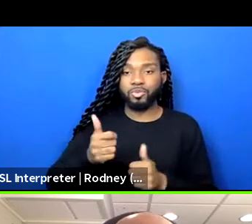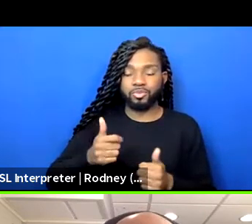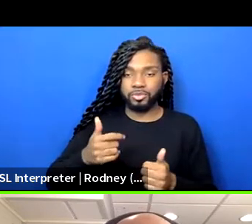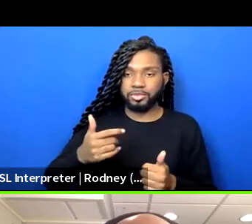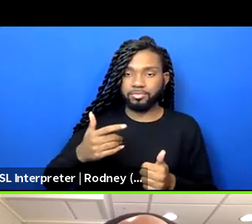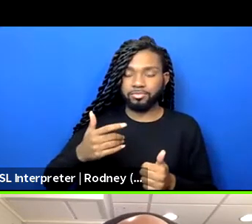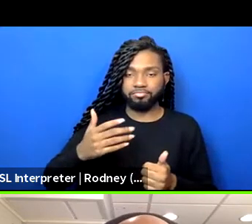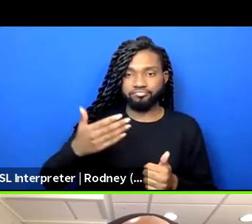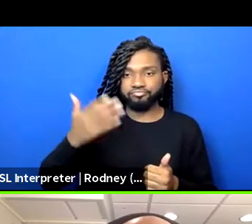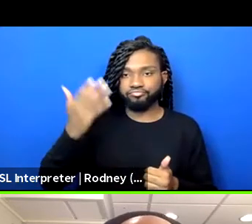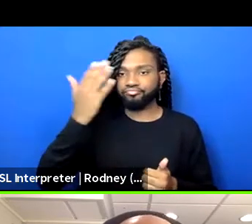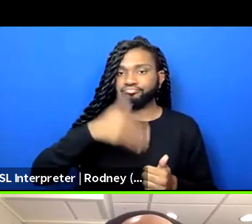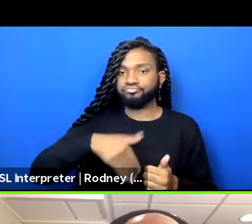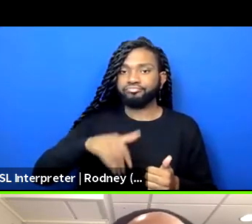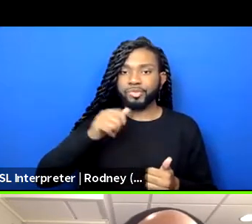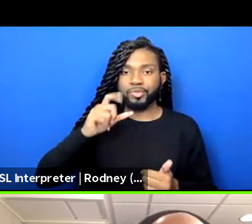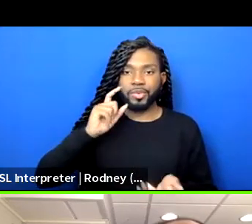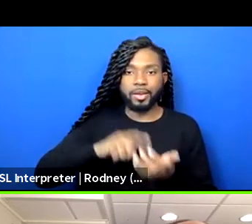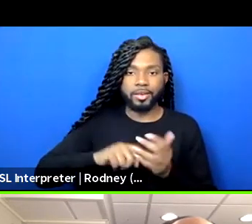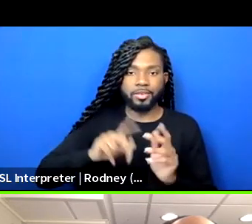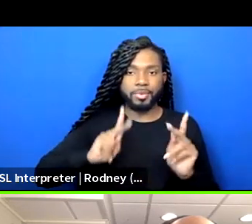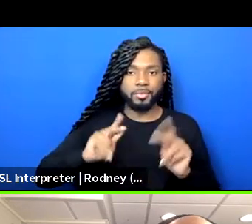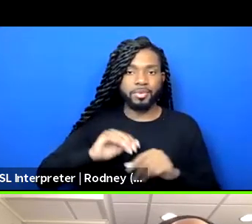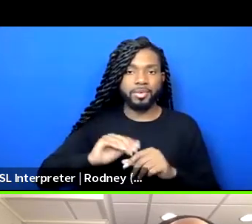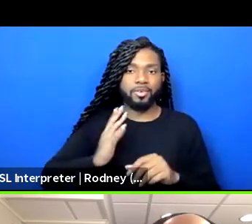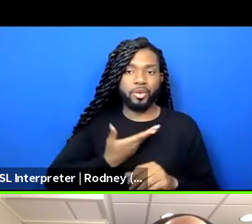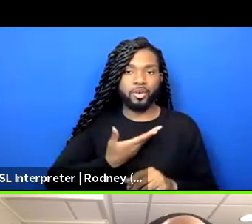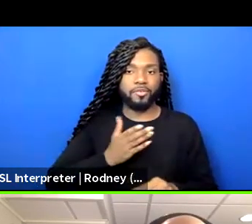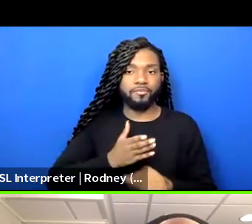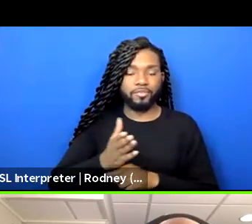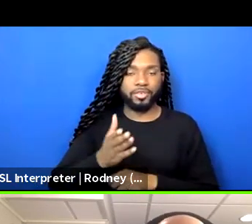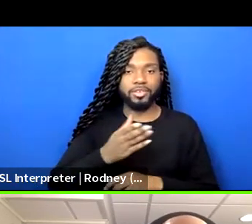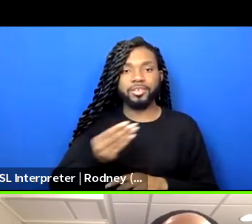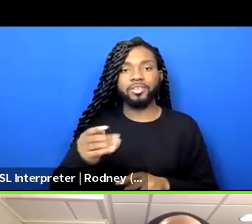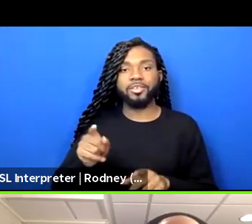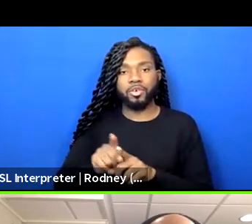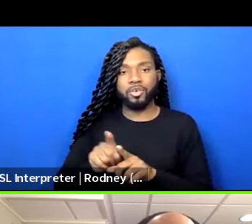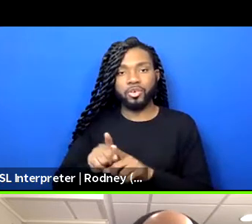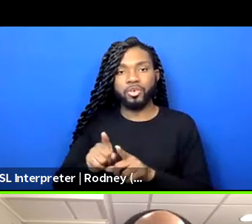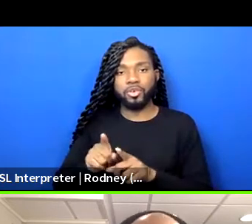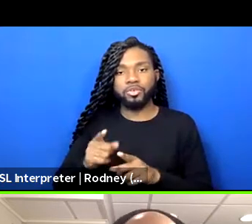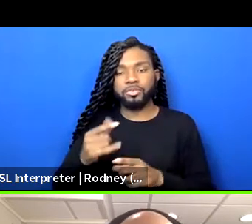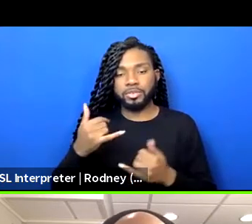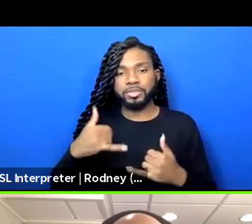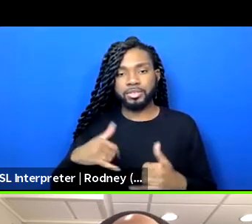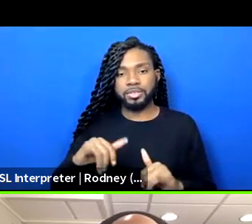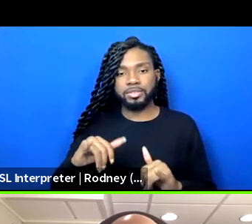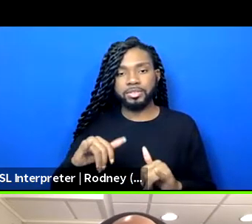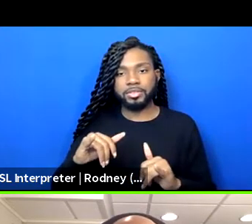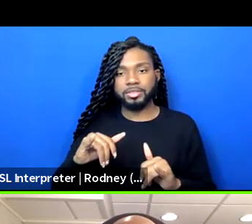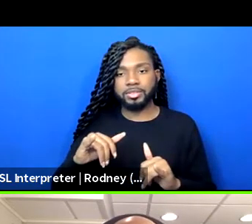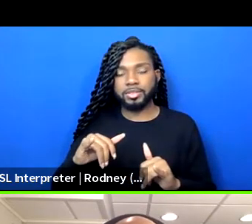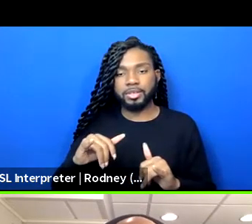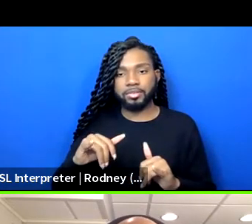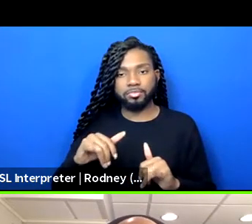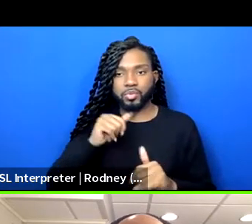people in our field and the ones who are still getting, who are the ones who are not getting the recognition and work that they may need